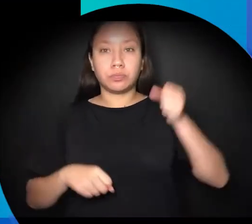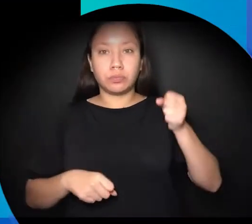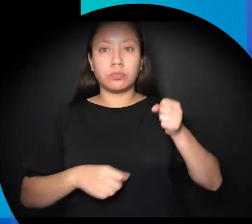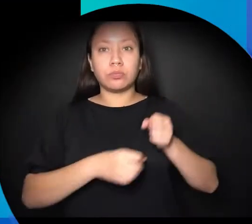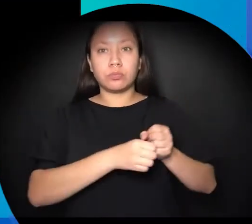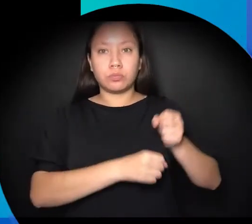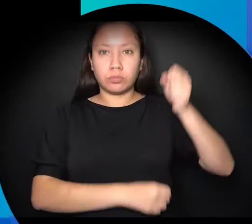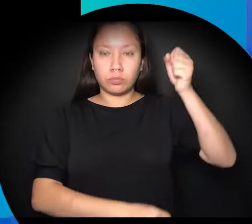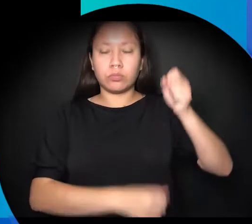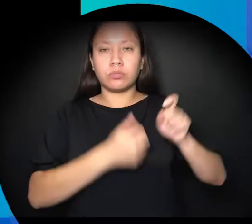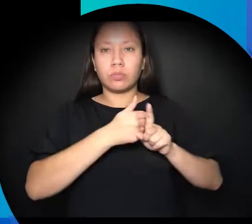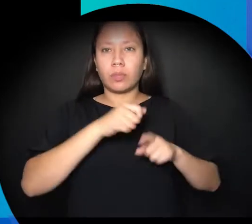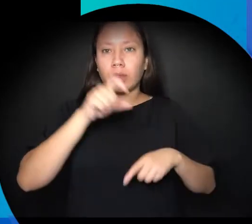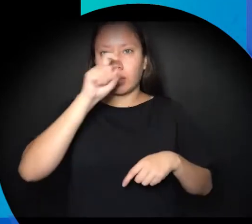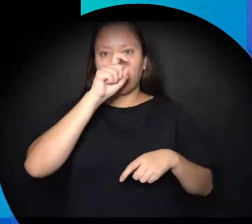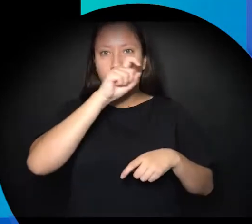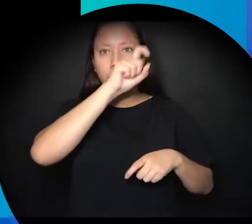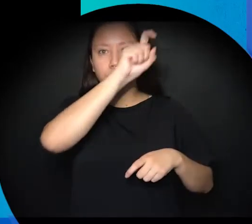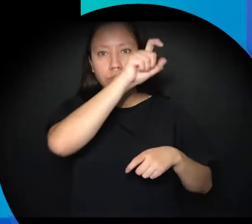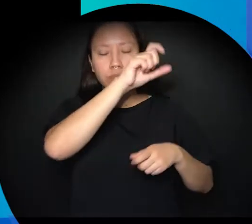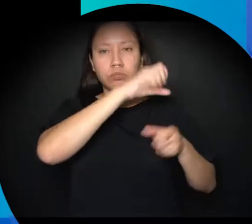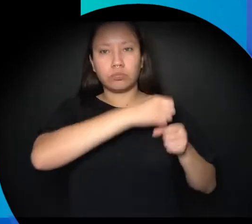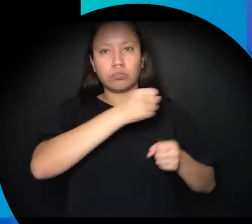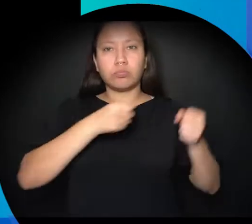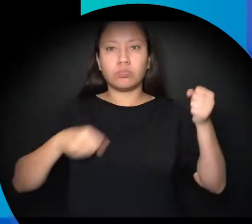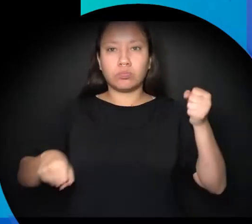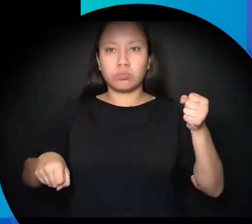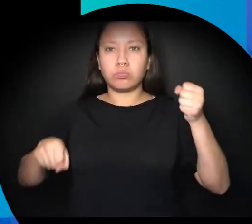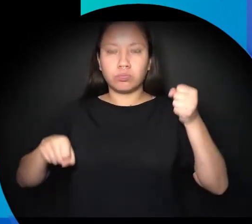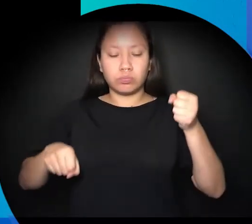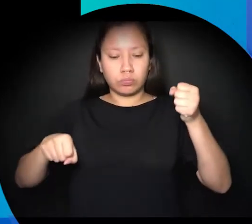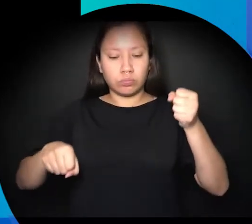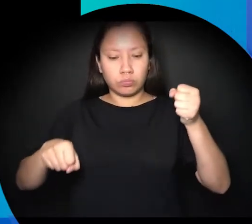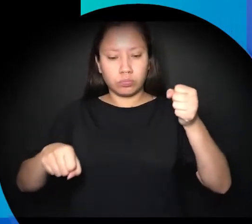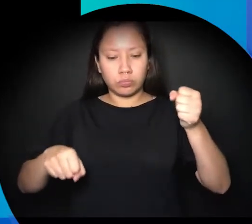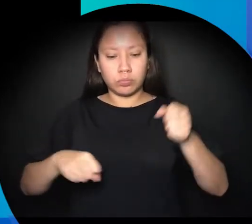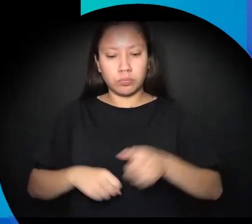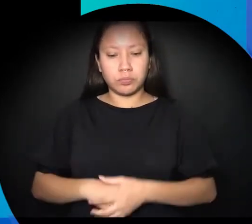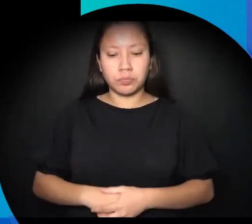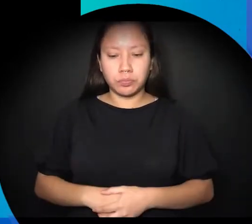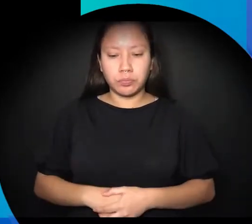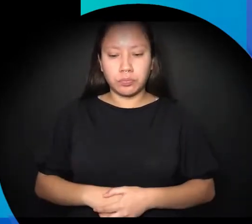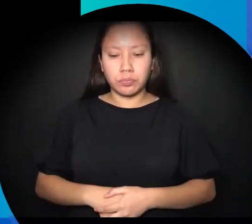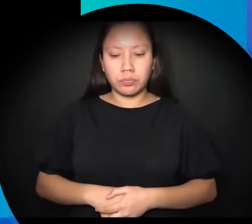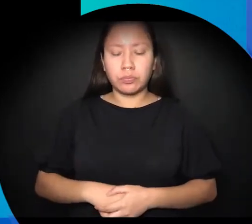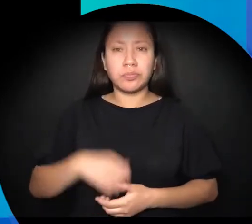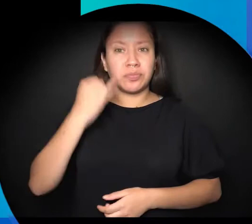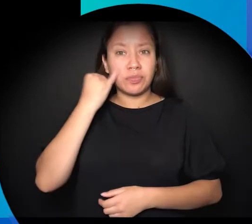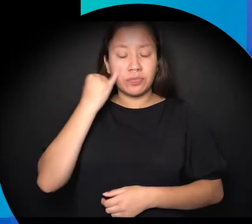Eskweonitotamak over for tea to talk about their responsibility to protect Nipi